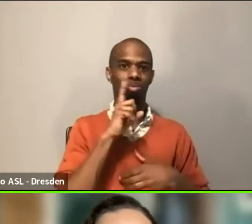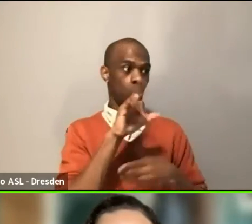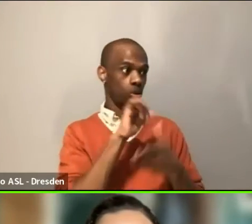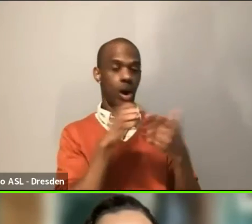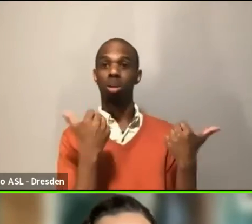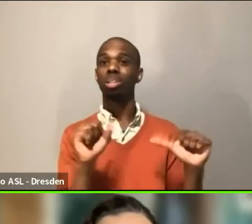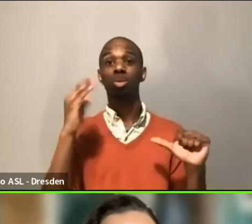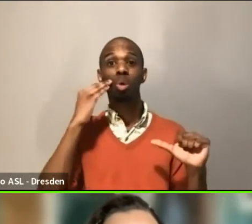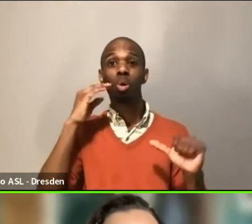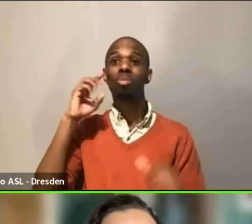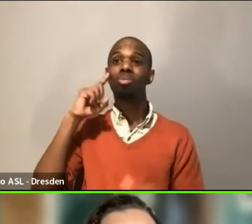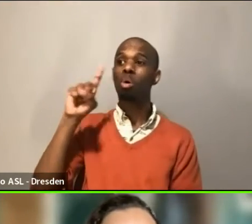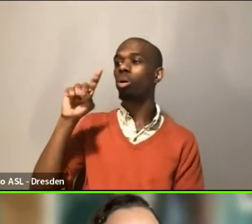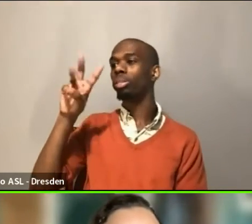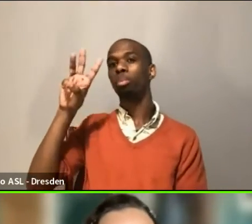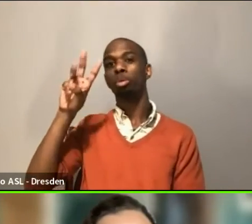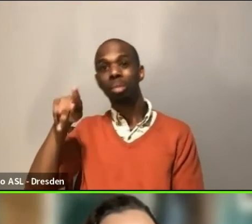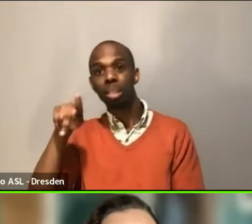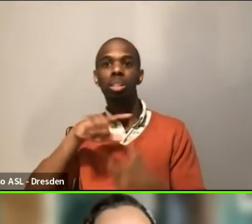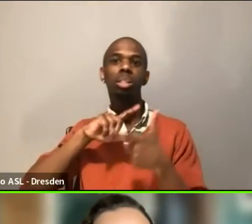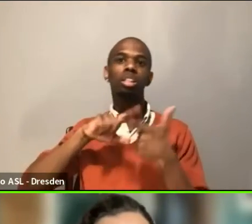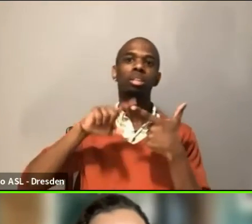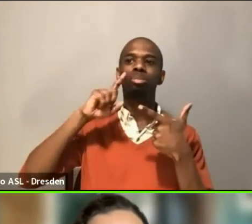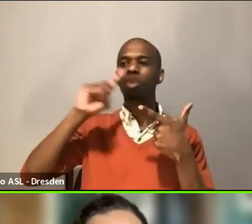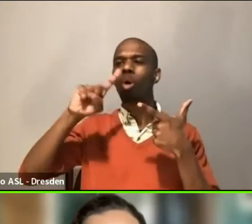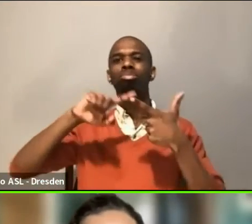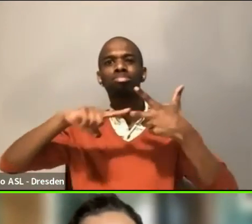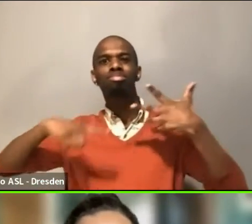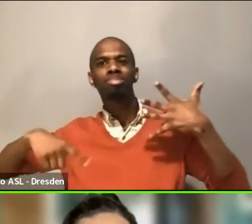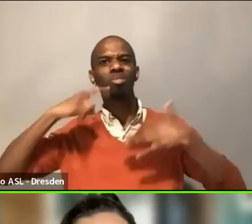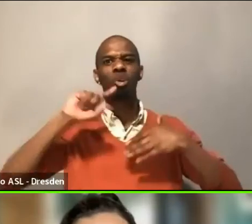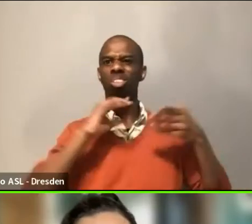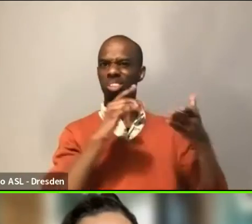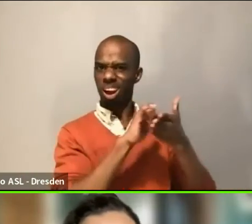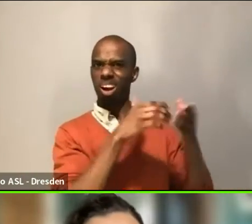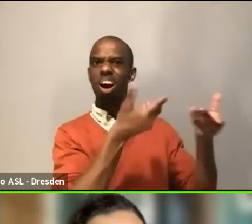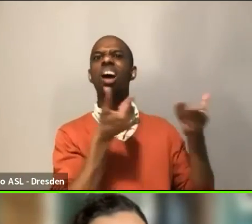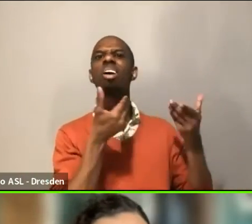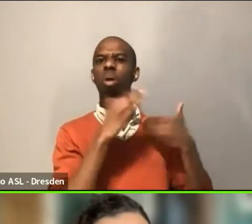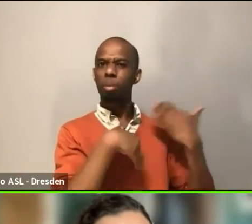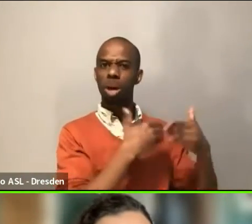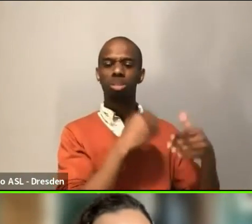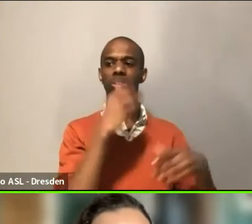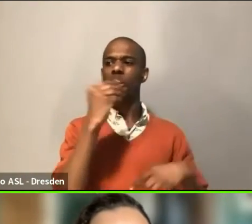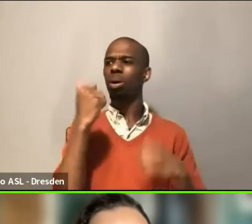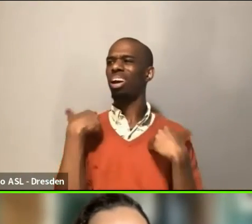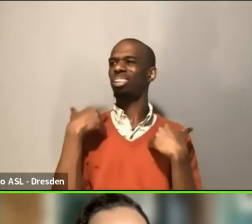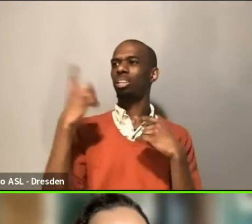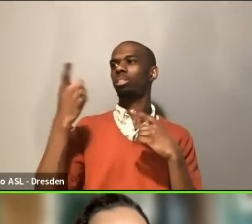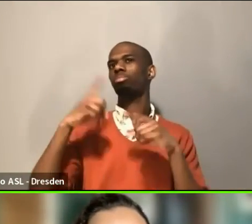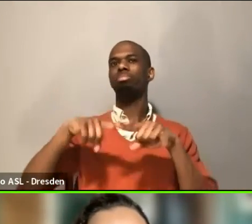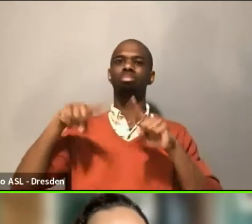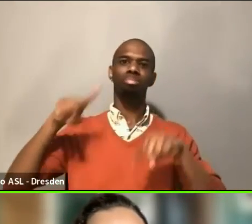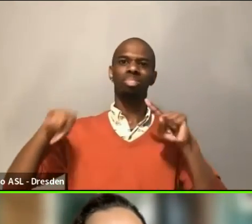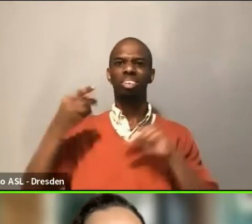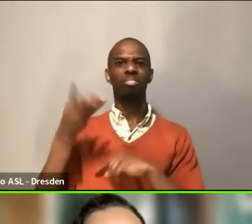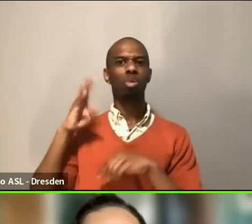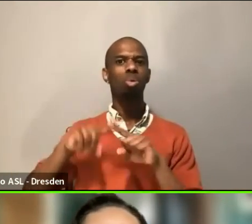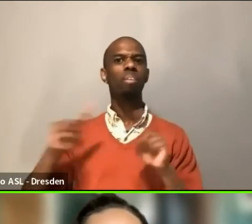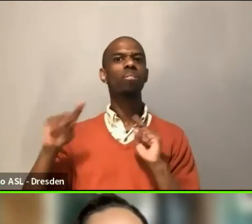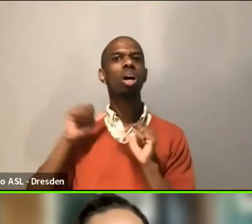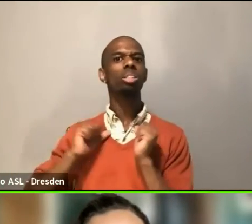WP, I think even the public was part of this group. So a couple of, a few theaters together. And so what does it mean?